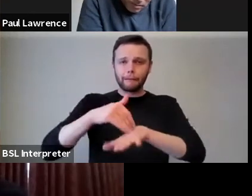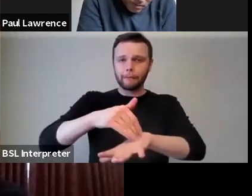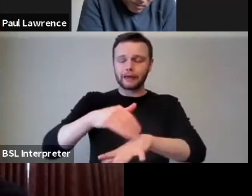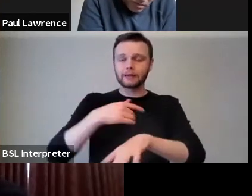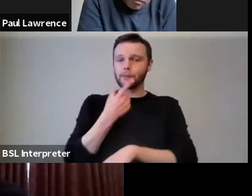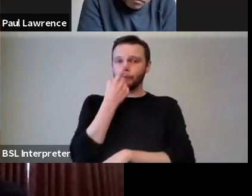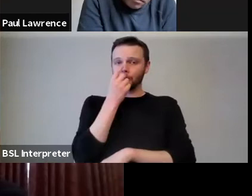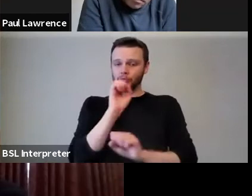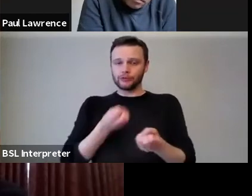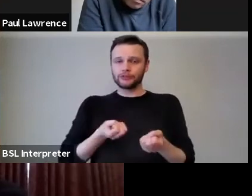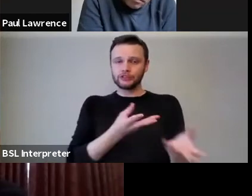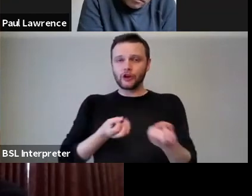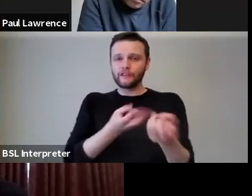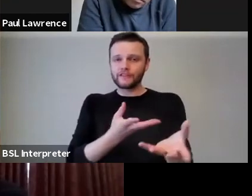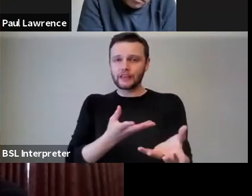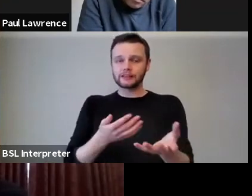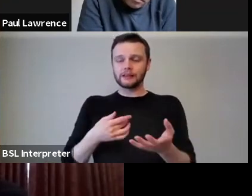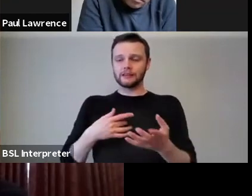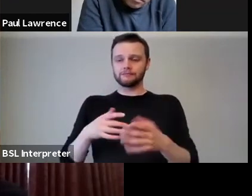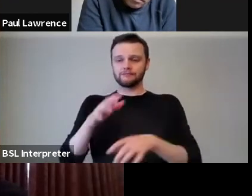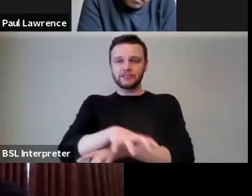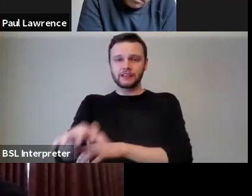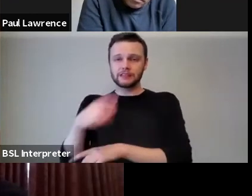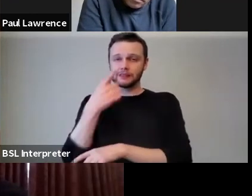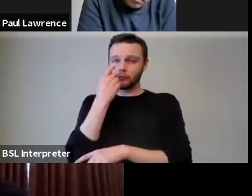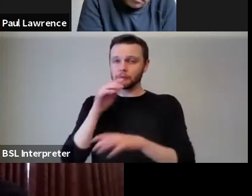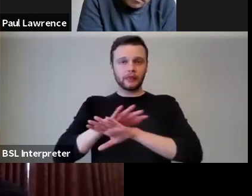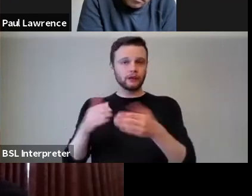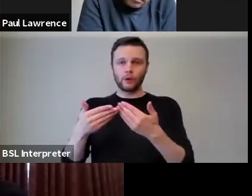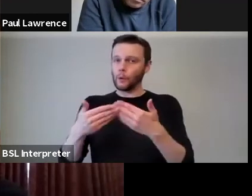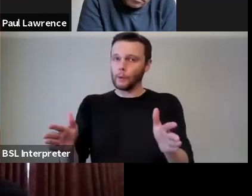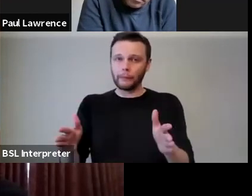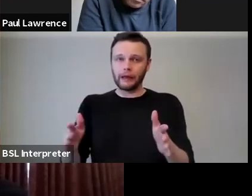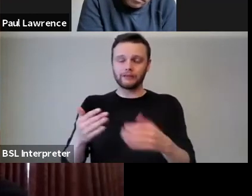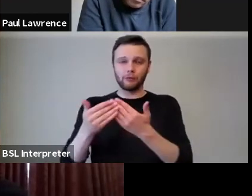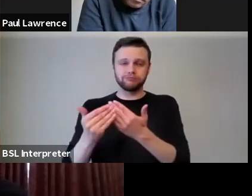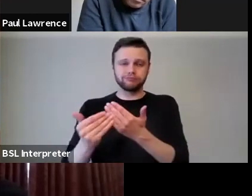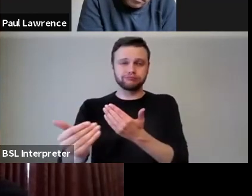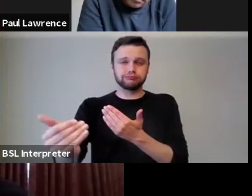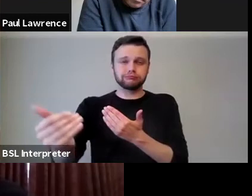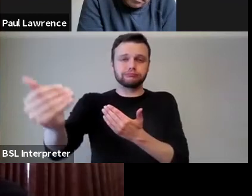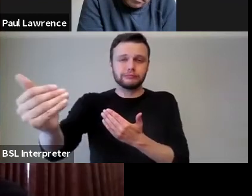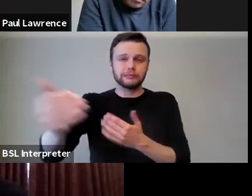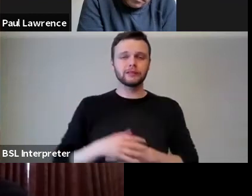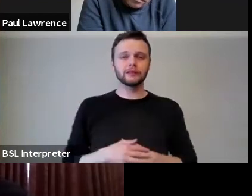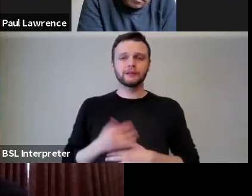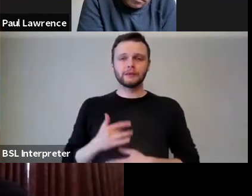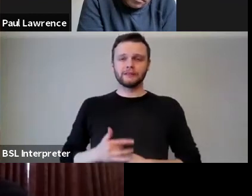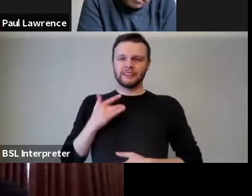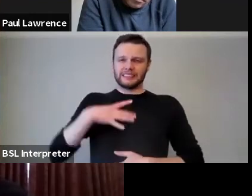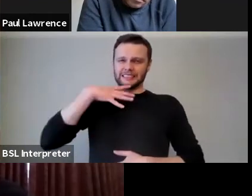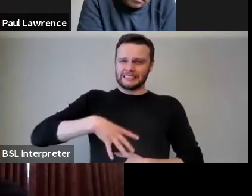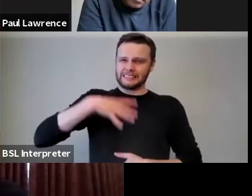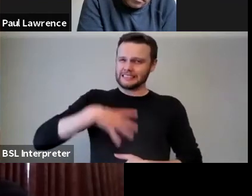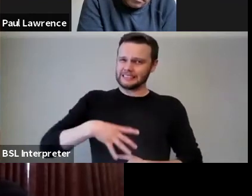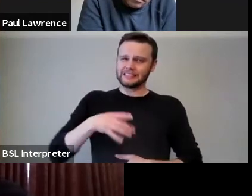services and facilities not open for a very very long time if ever and they're desperately needed and I know that is going